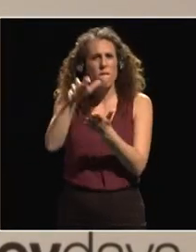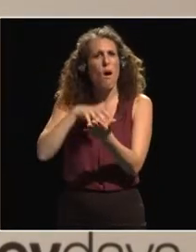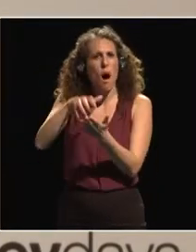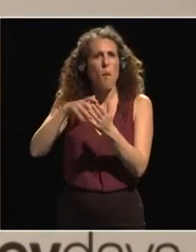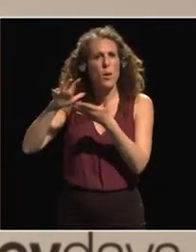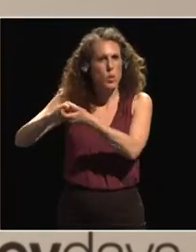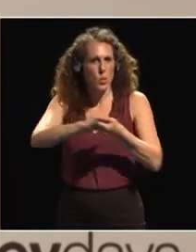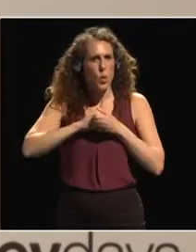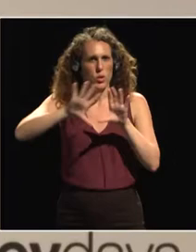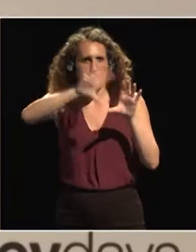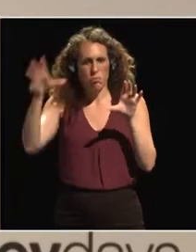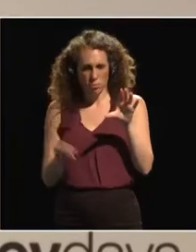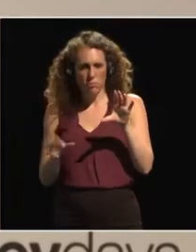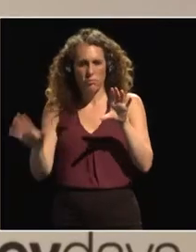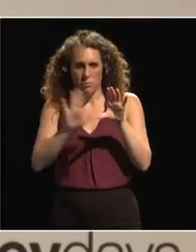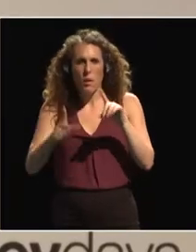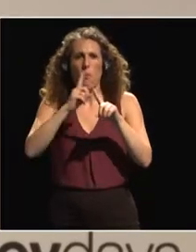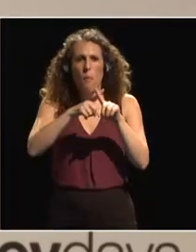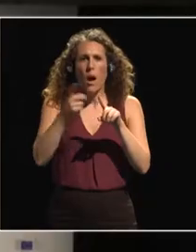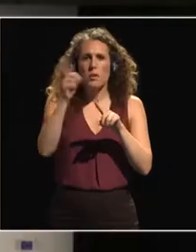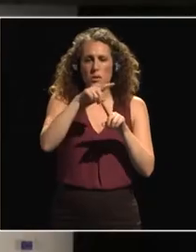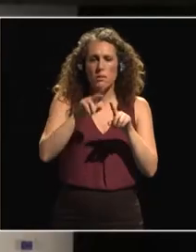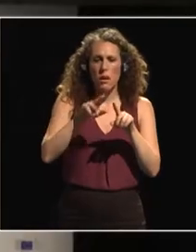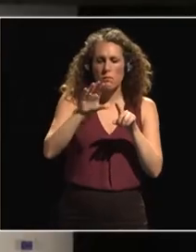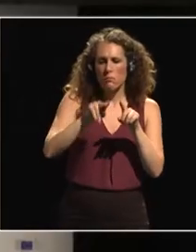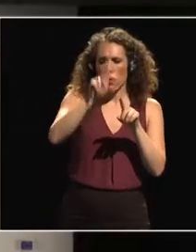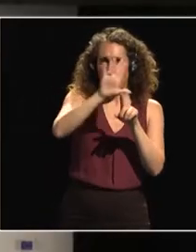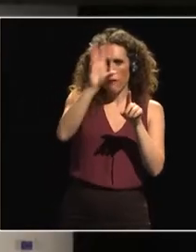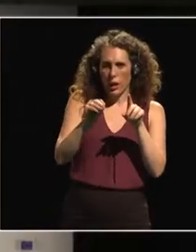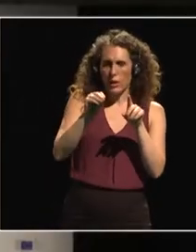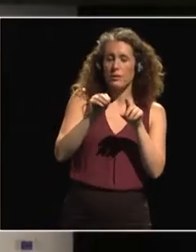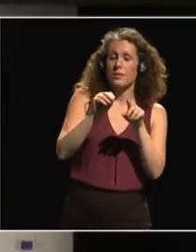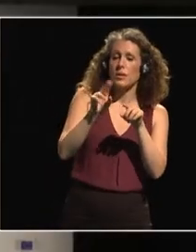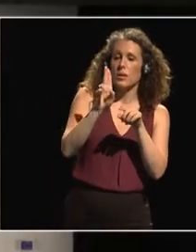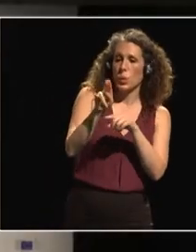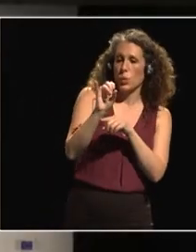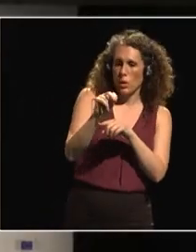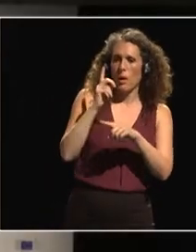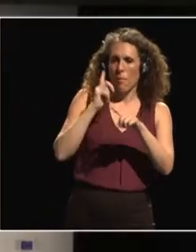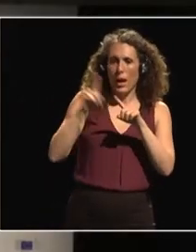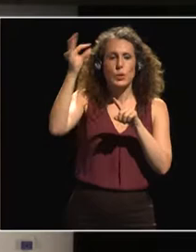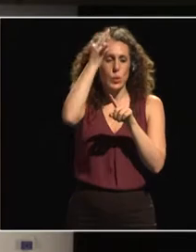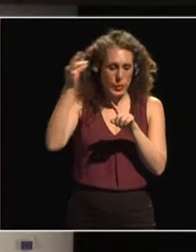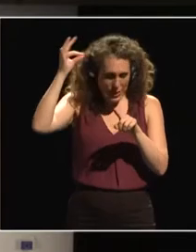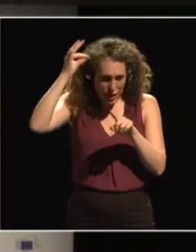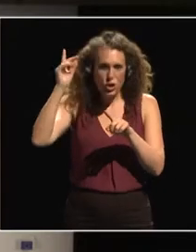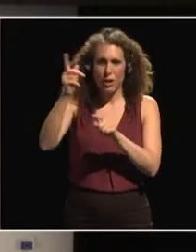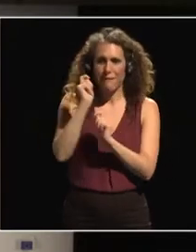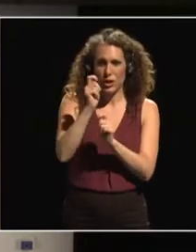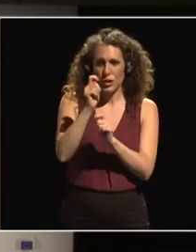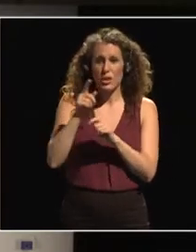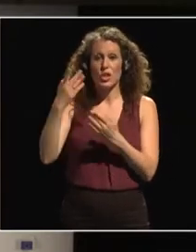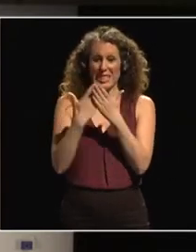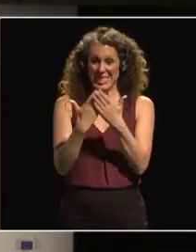North African Farmers Union and director at the Tunisian Union of Agriculture and Fisheries. She studied at the University of